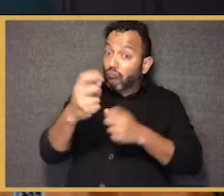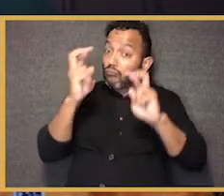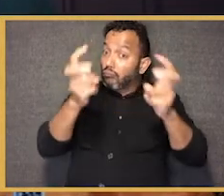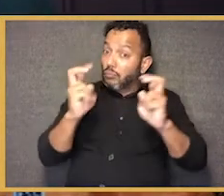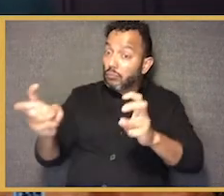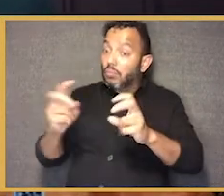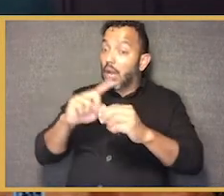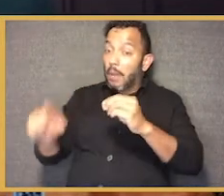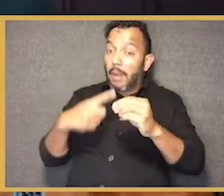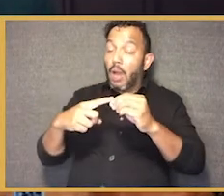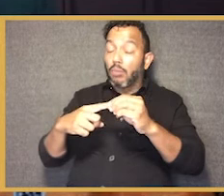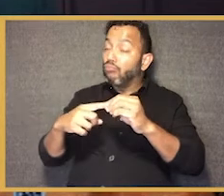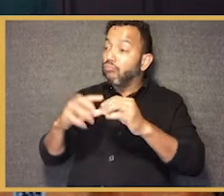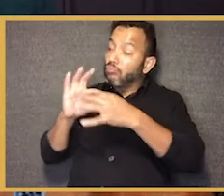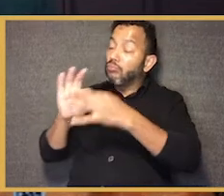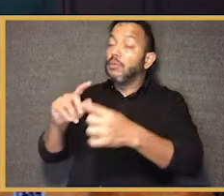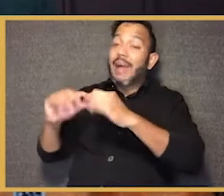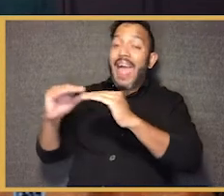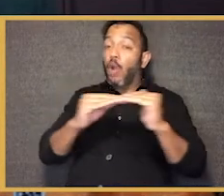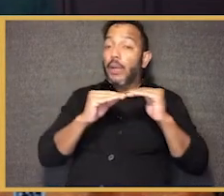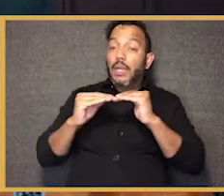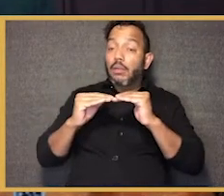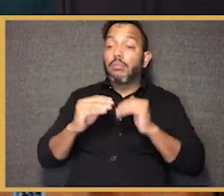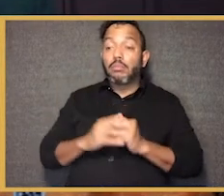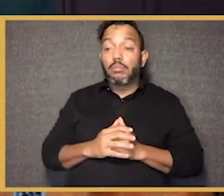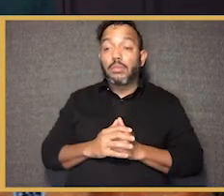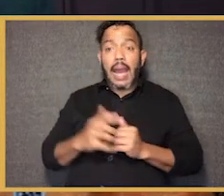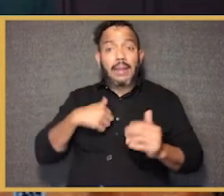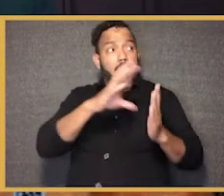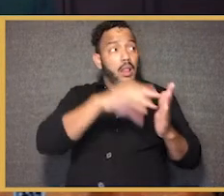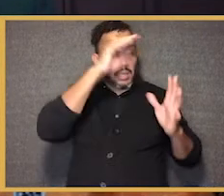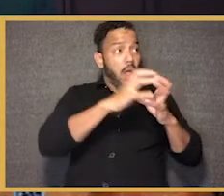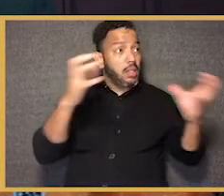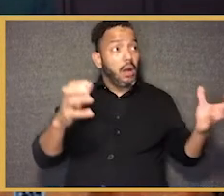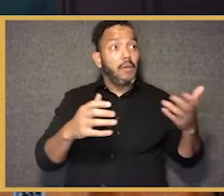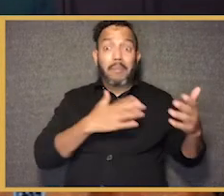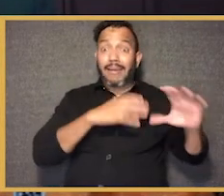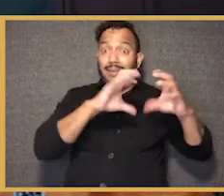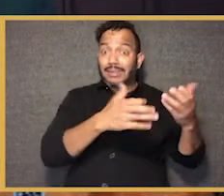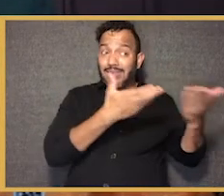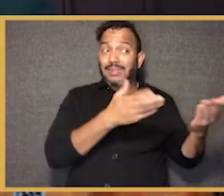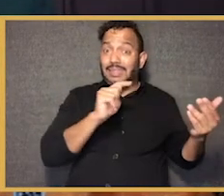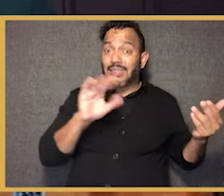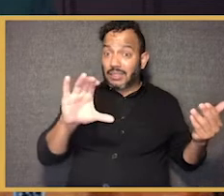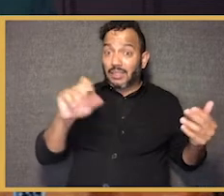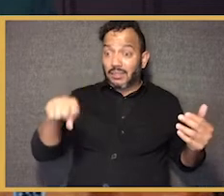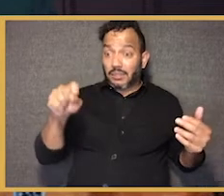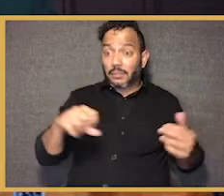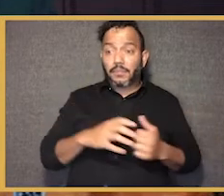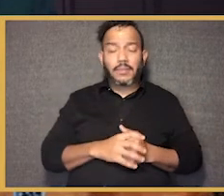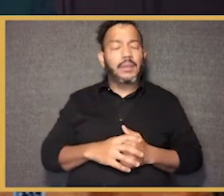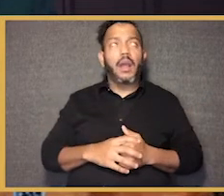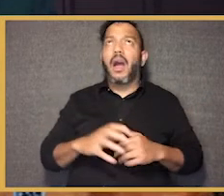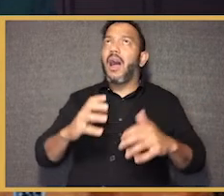issues, particularly around issues of equity. And I learned a tremendous amount from my classes, had